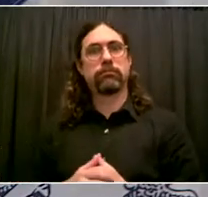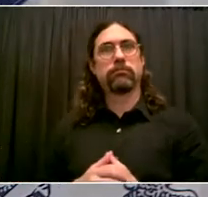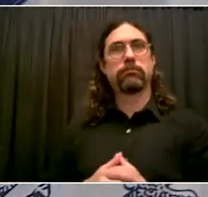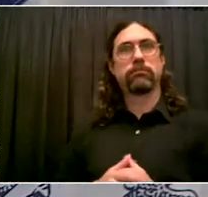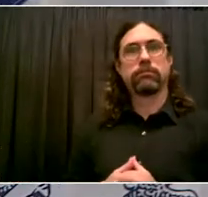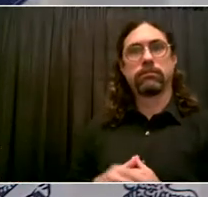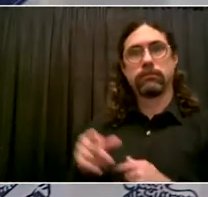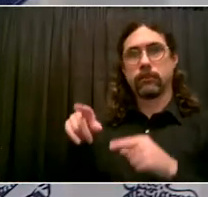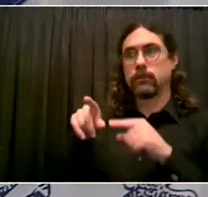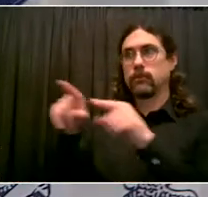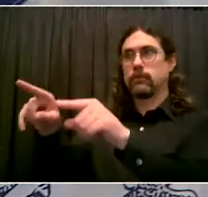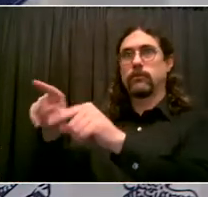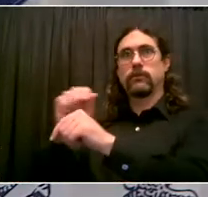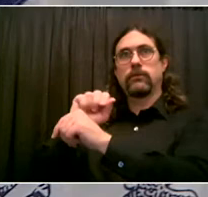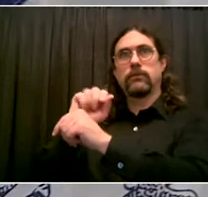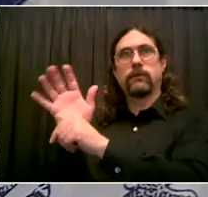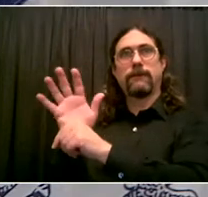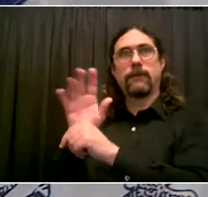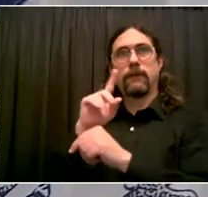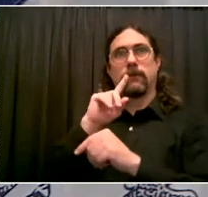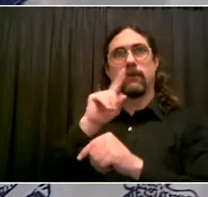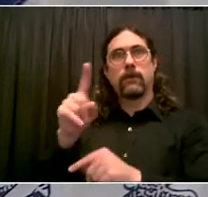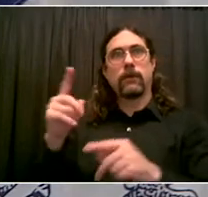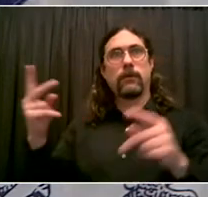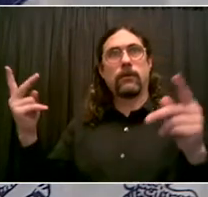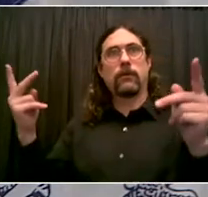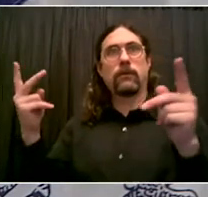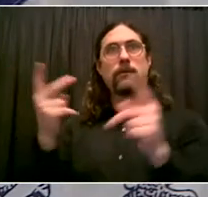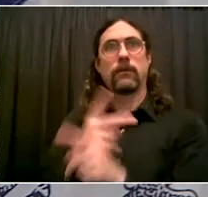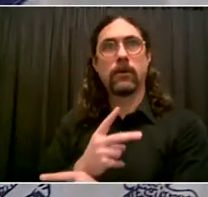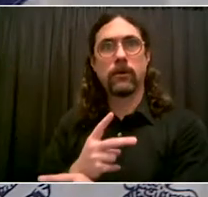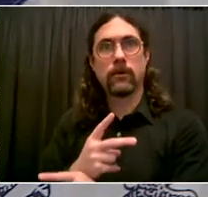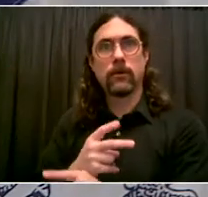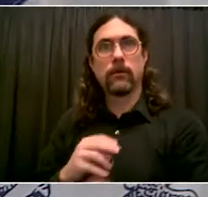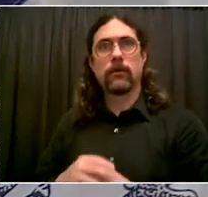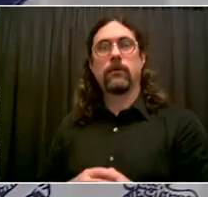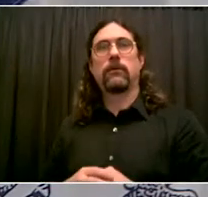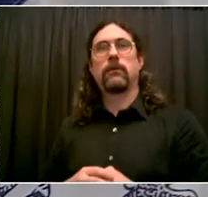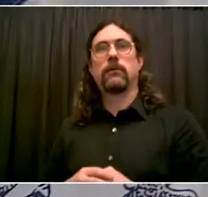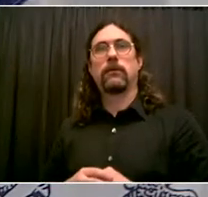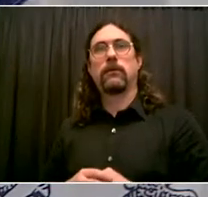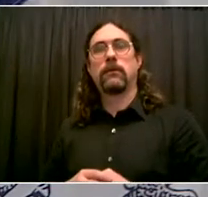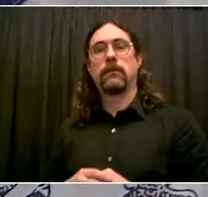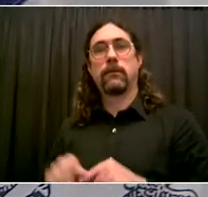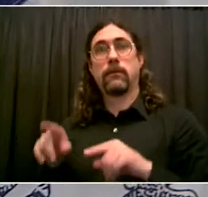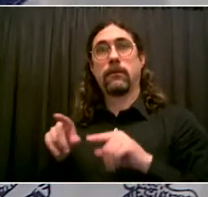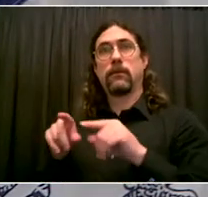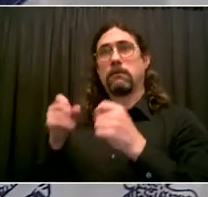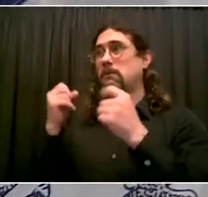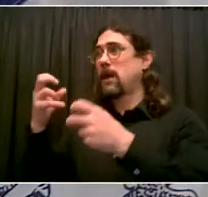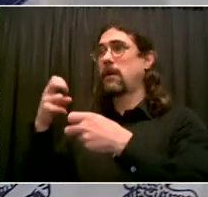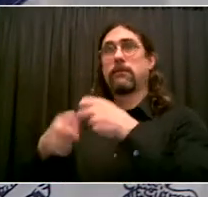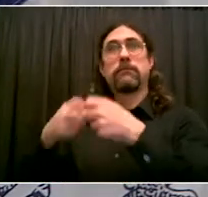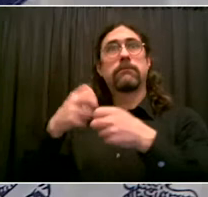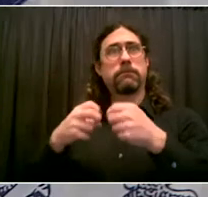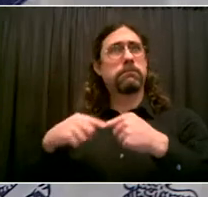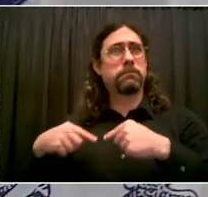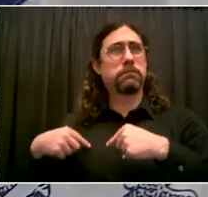Foot pantry lines. Those in my district stretch for blocks. Unemployment and